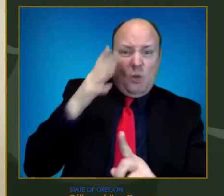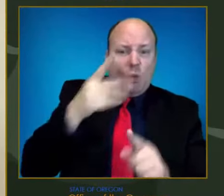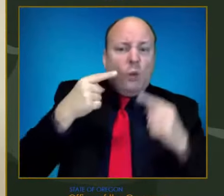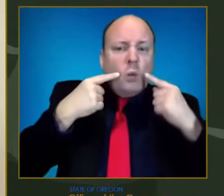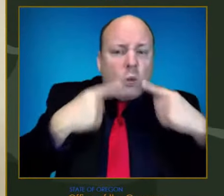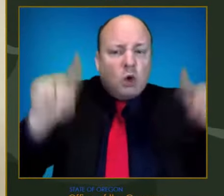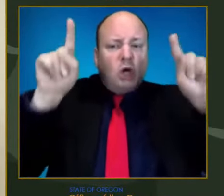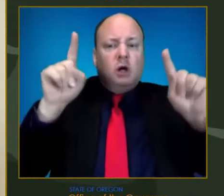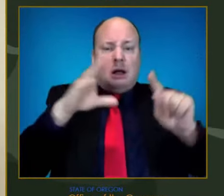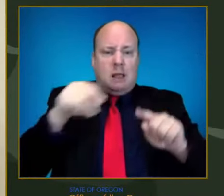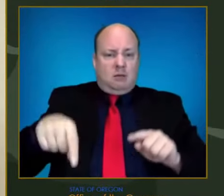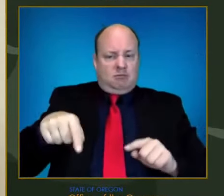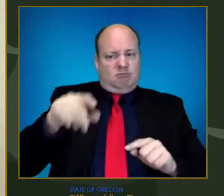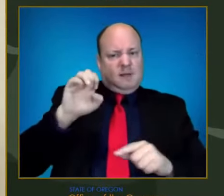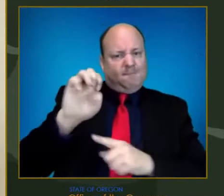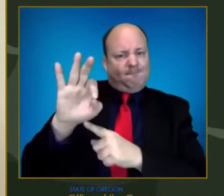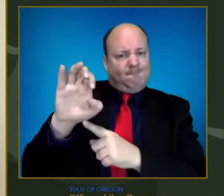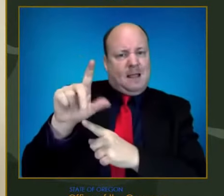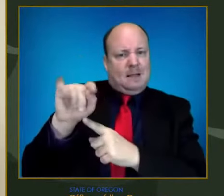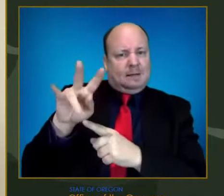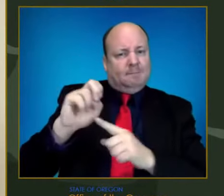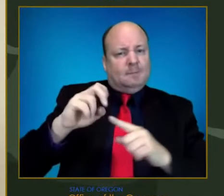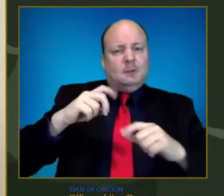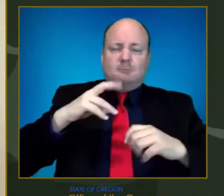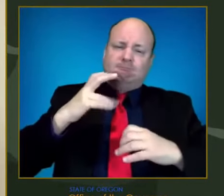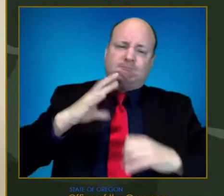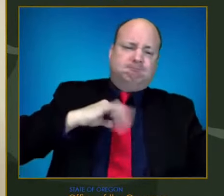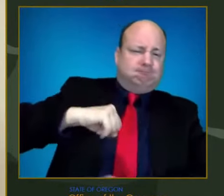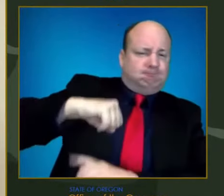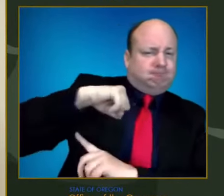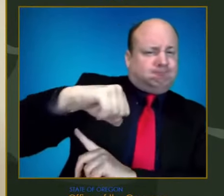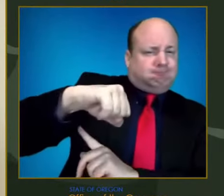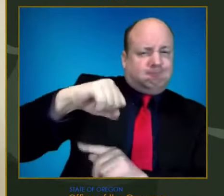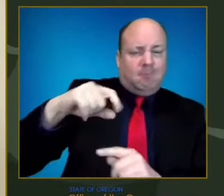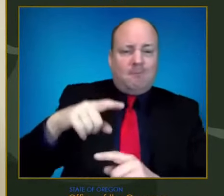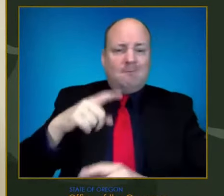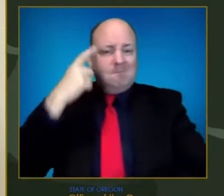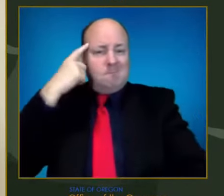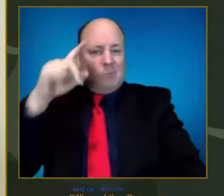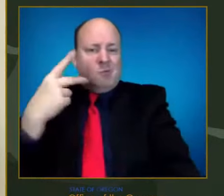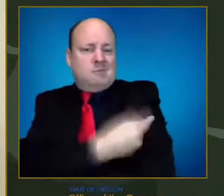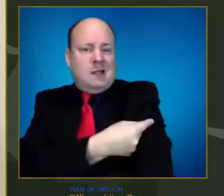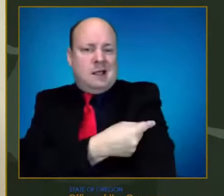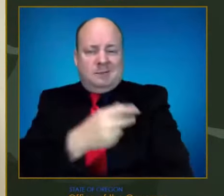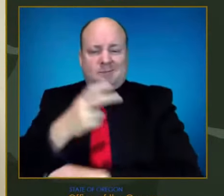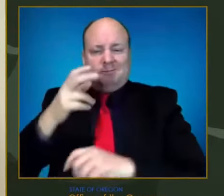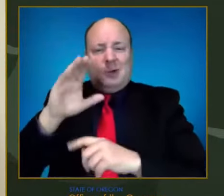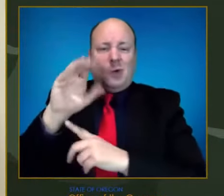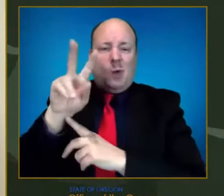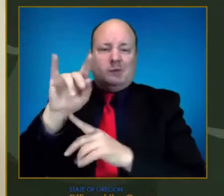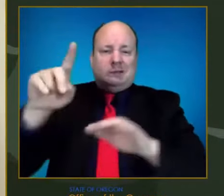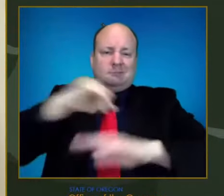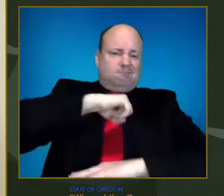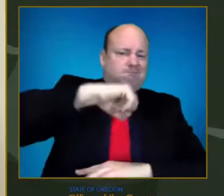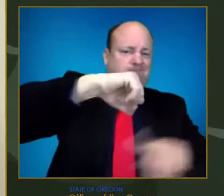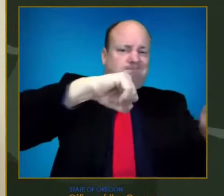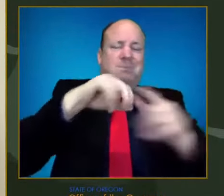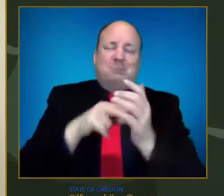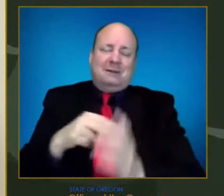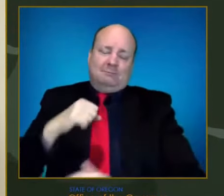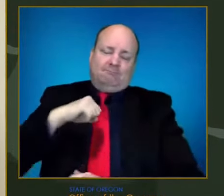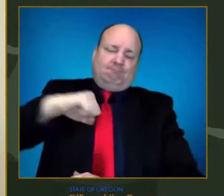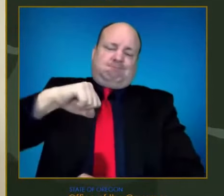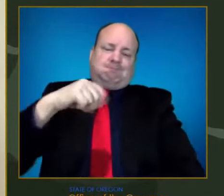protection against this virus and hospitalization. And if you aren't yet vaccinated, now is the time.